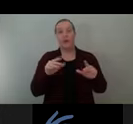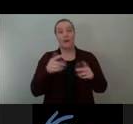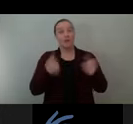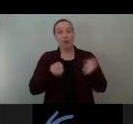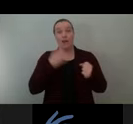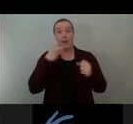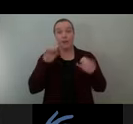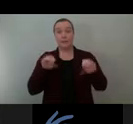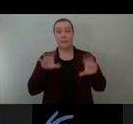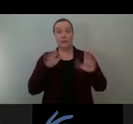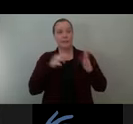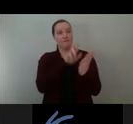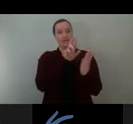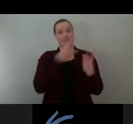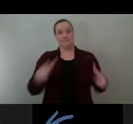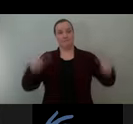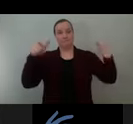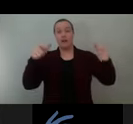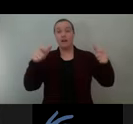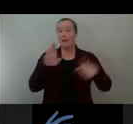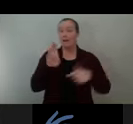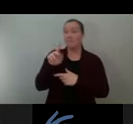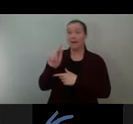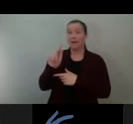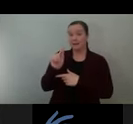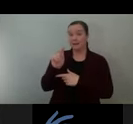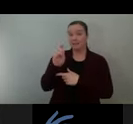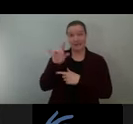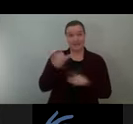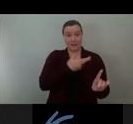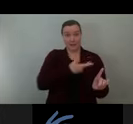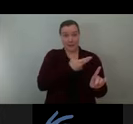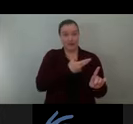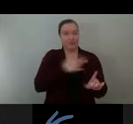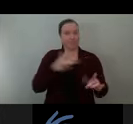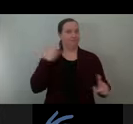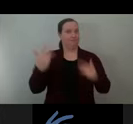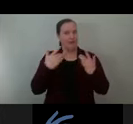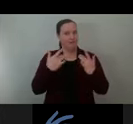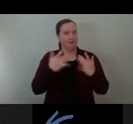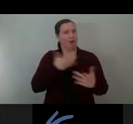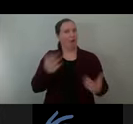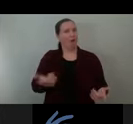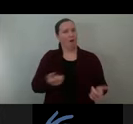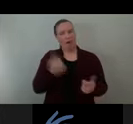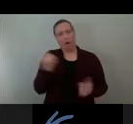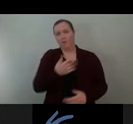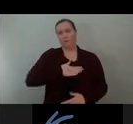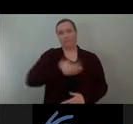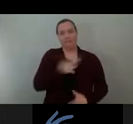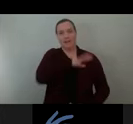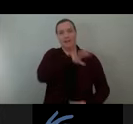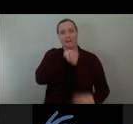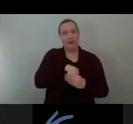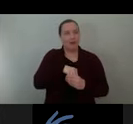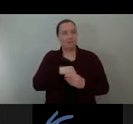never say no to joining a selfie. Tinker, Trekker, and Trooper will never decline an invitation to join in a